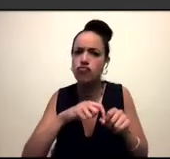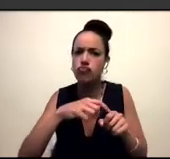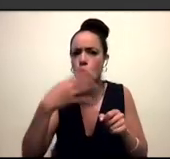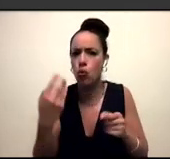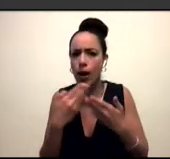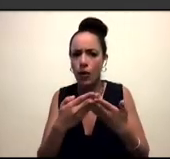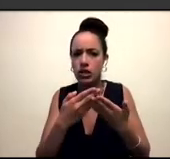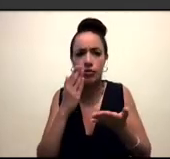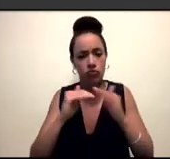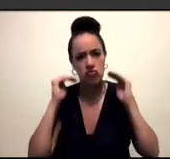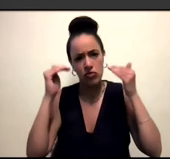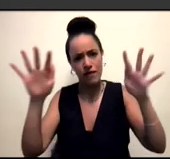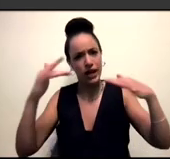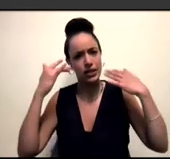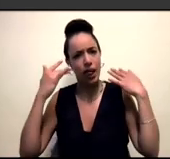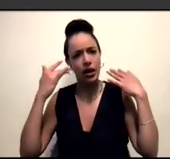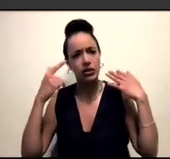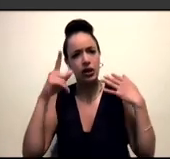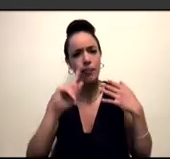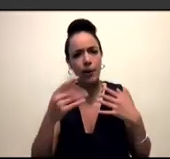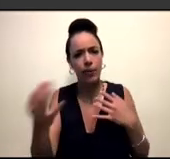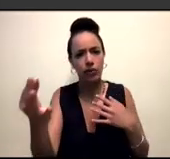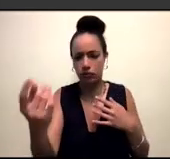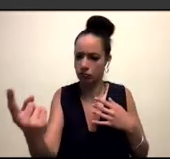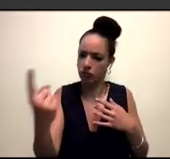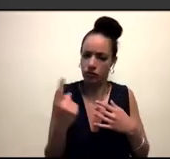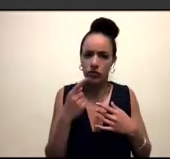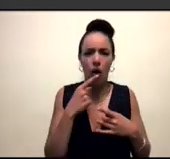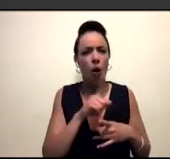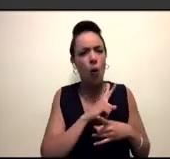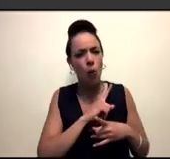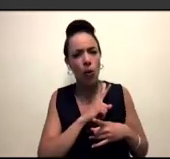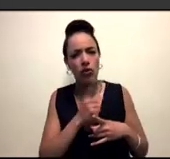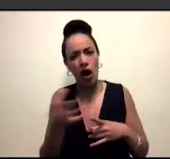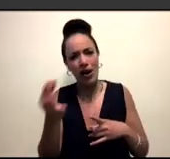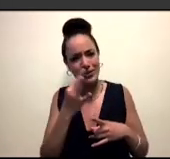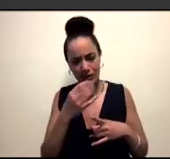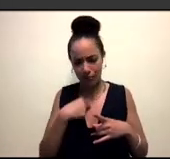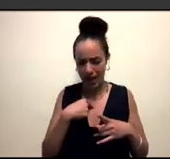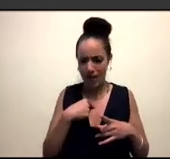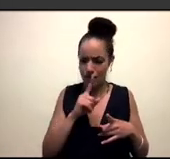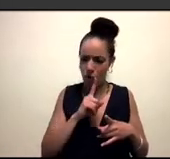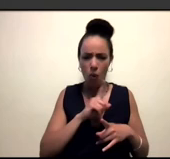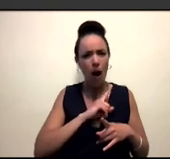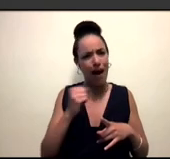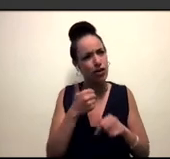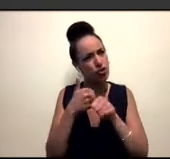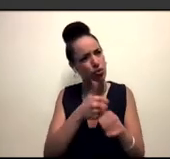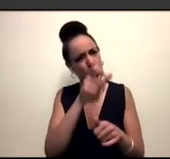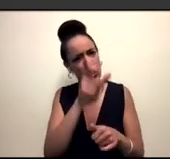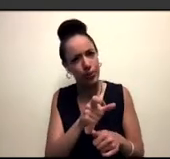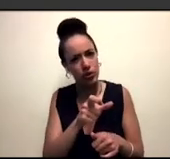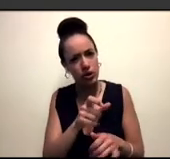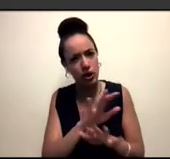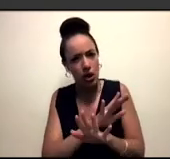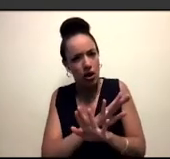visible. And I'll have people come to me for justification, why they should support someone instead of defaulting to supporting someone because it's the